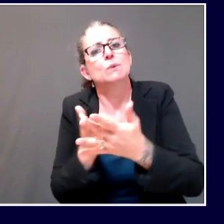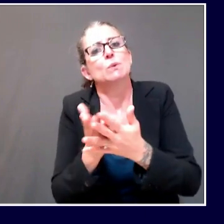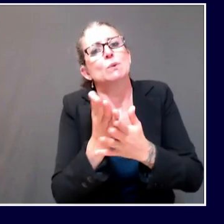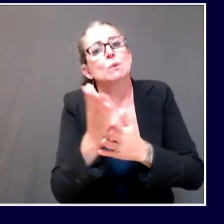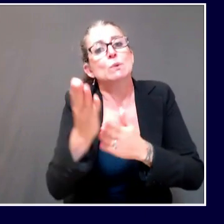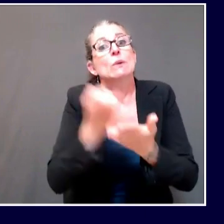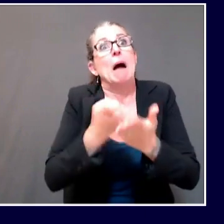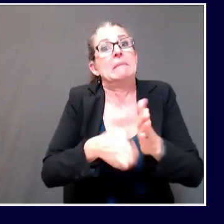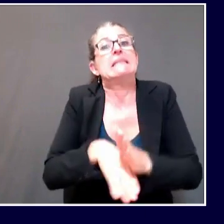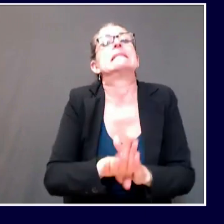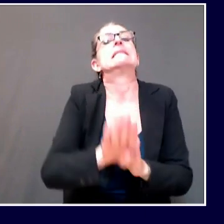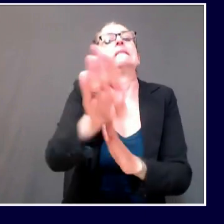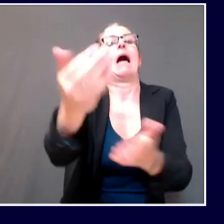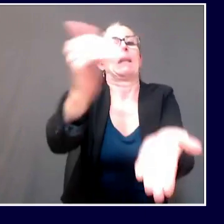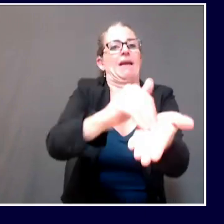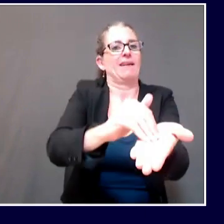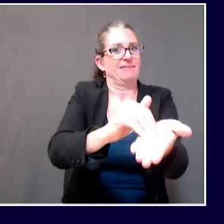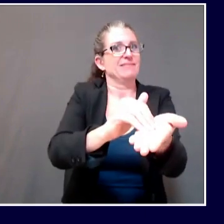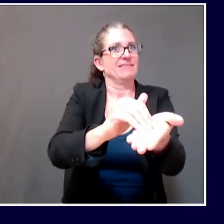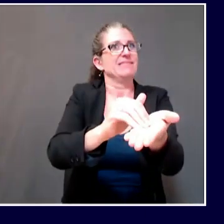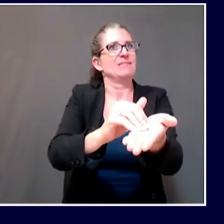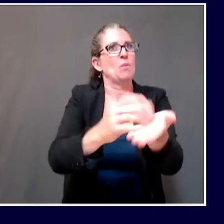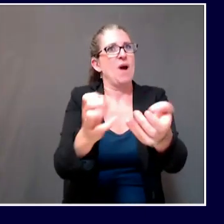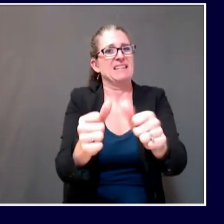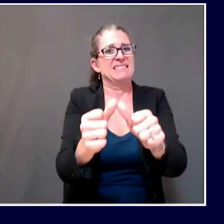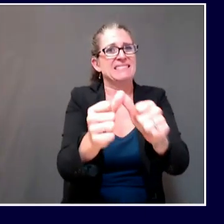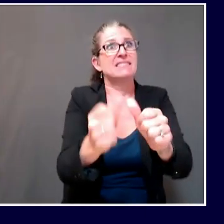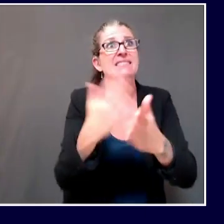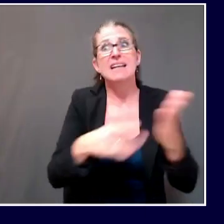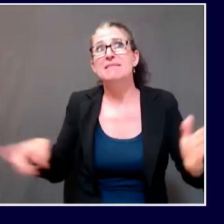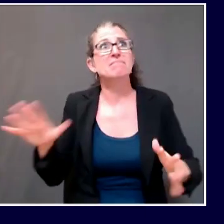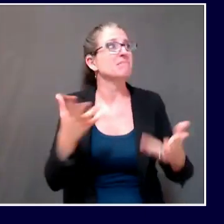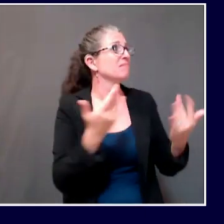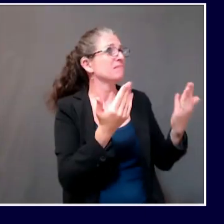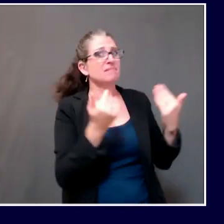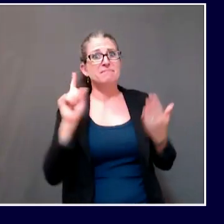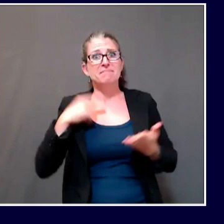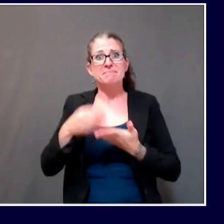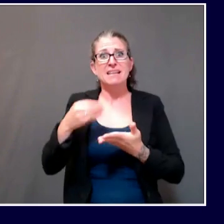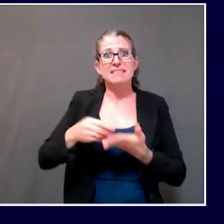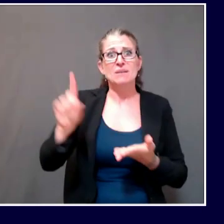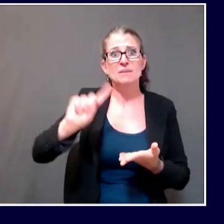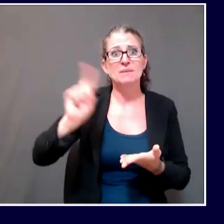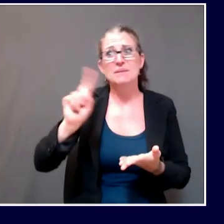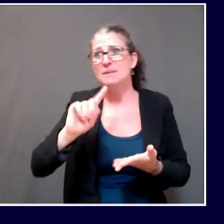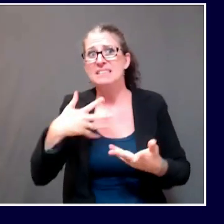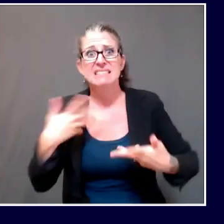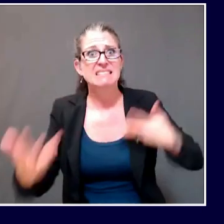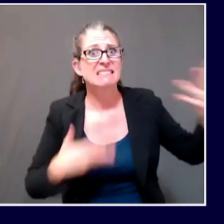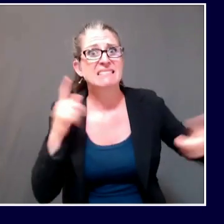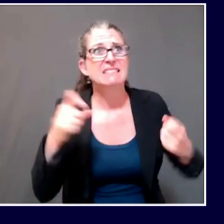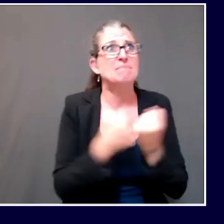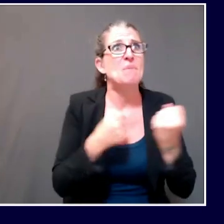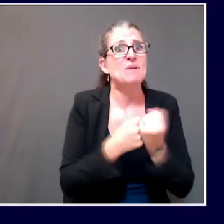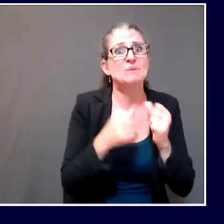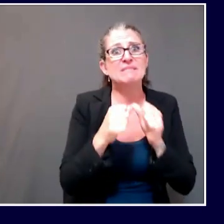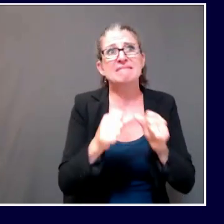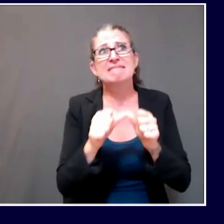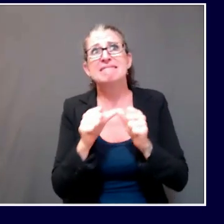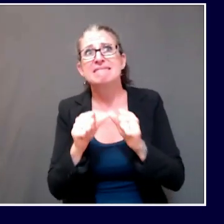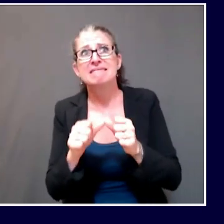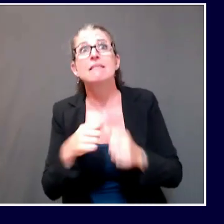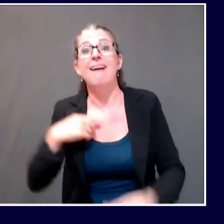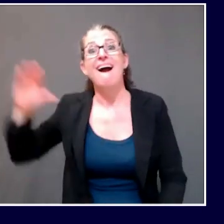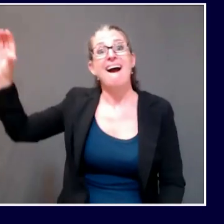relief monies, and they've fallen through the cracks, while others have exhausted the support they've received, and now they need more help in order to